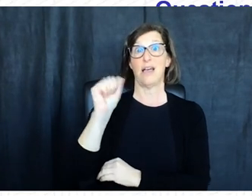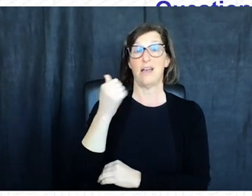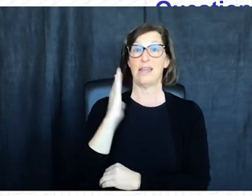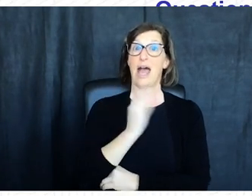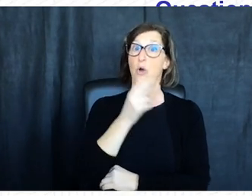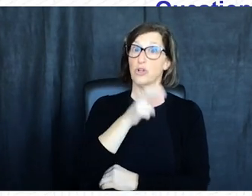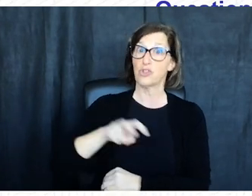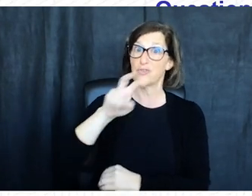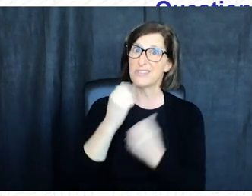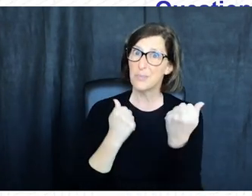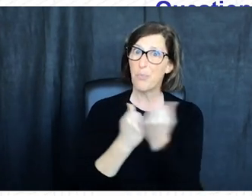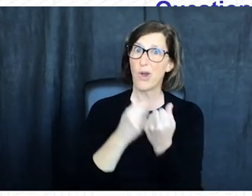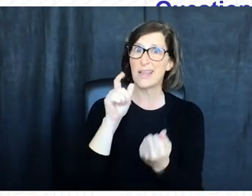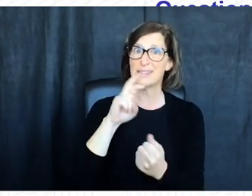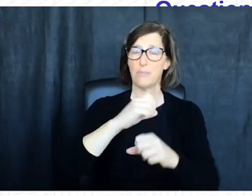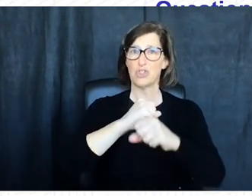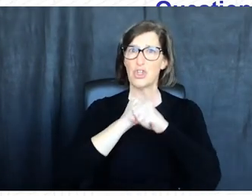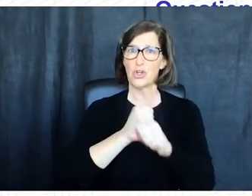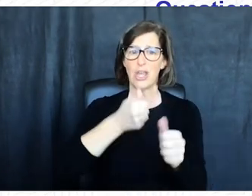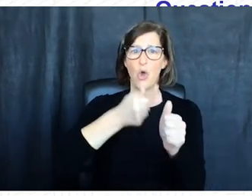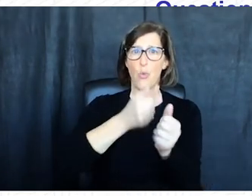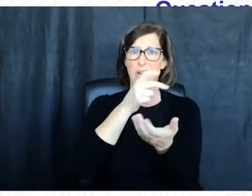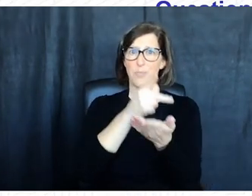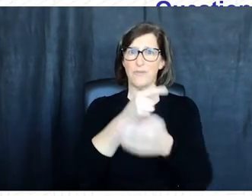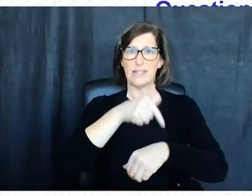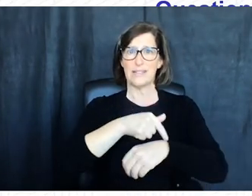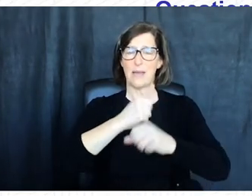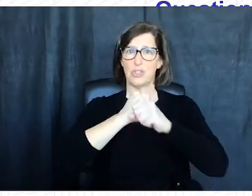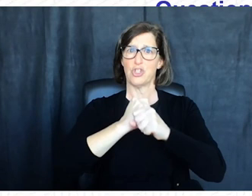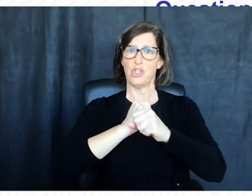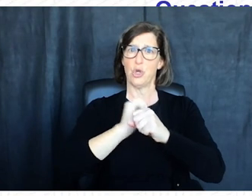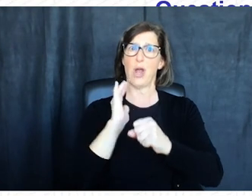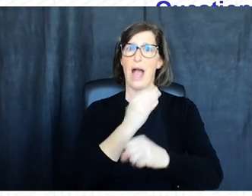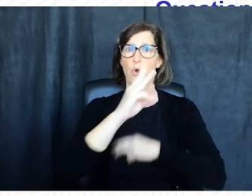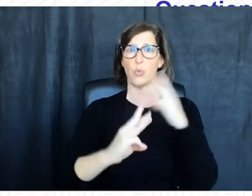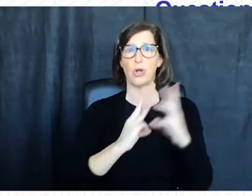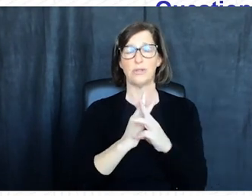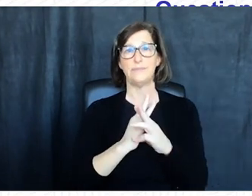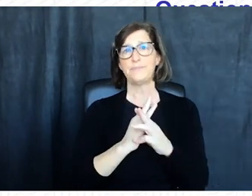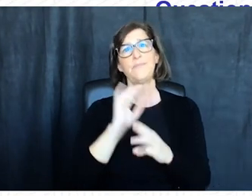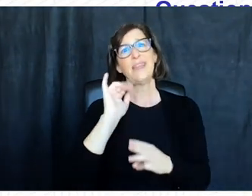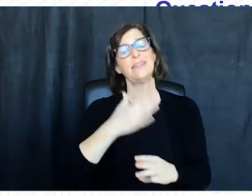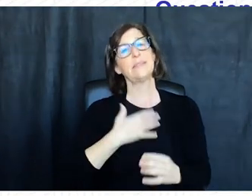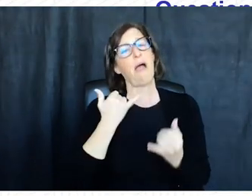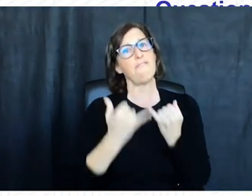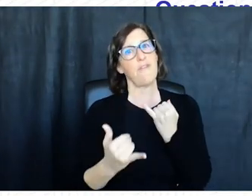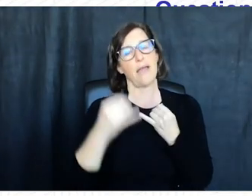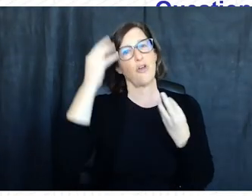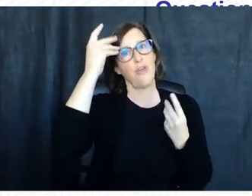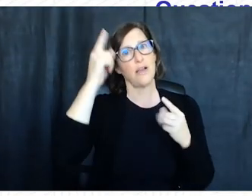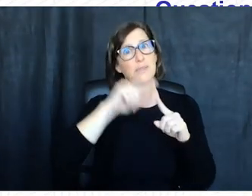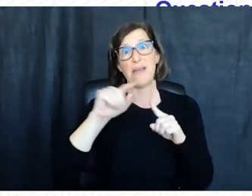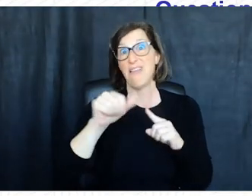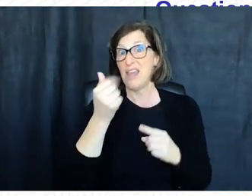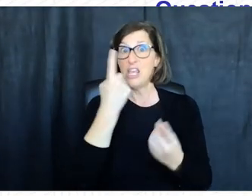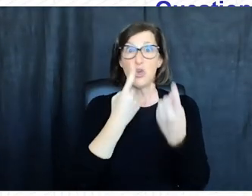on this journey of reinforcing our cyber security one authentication at time so we can secure our world those are my final thoughts but i would be happy